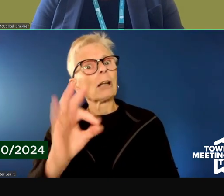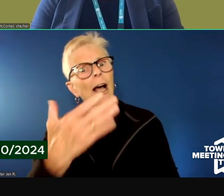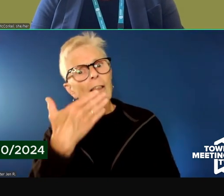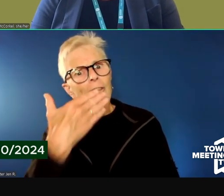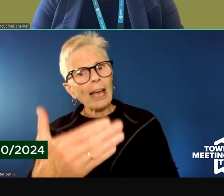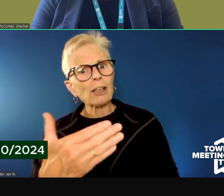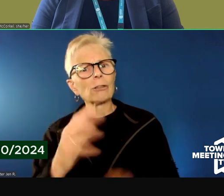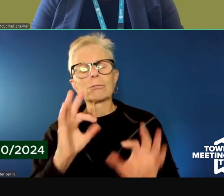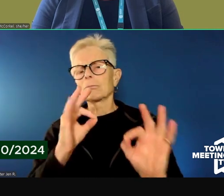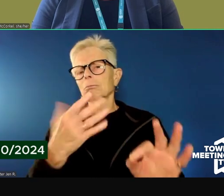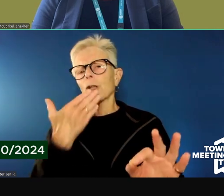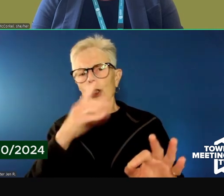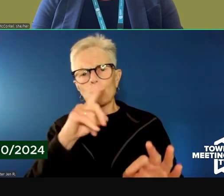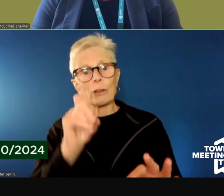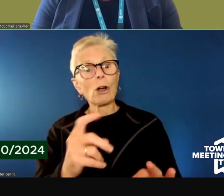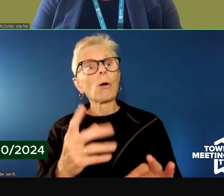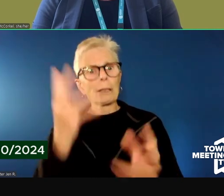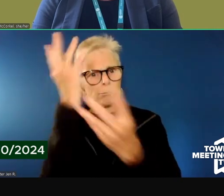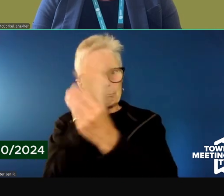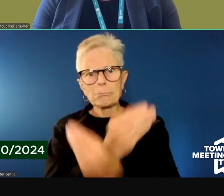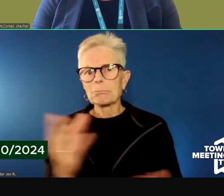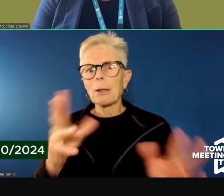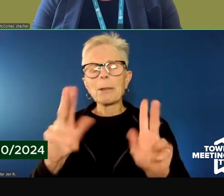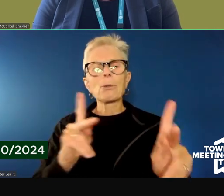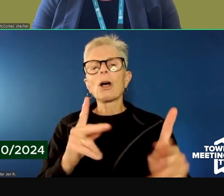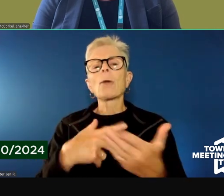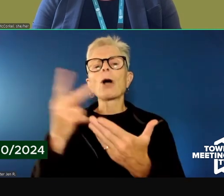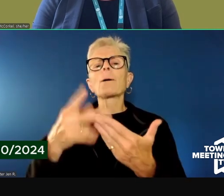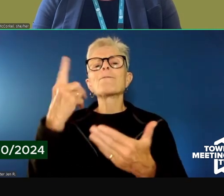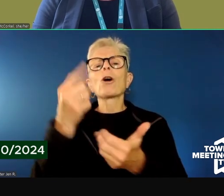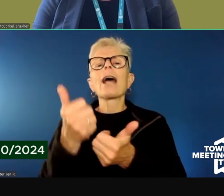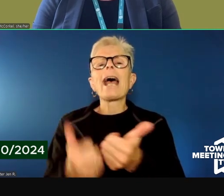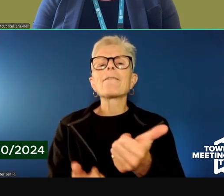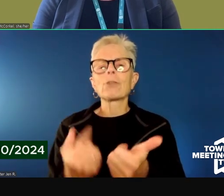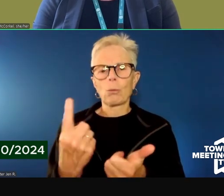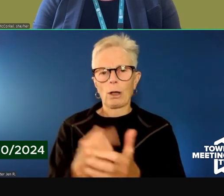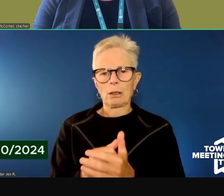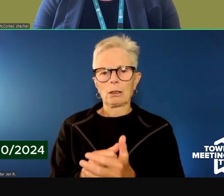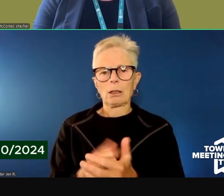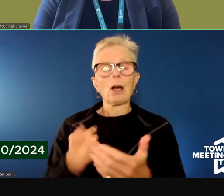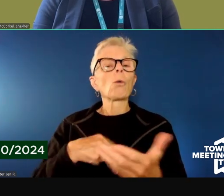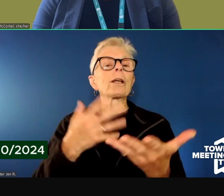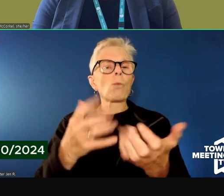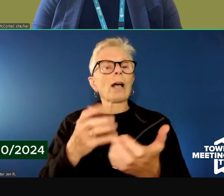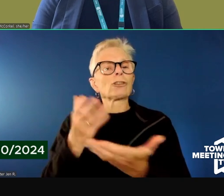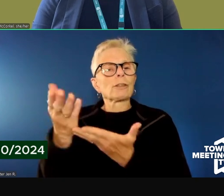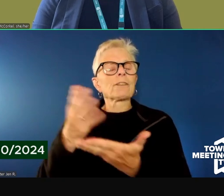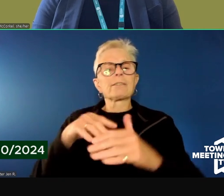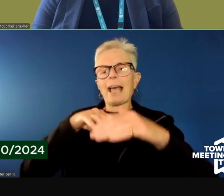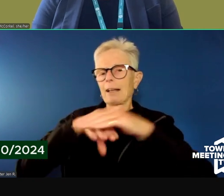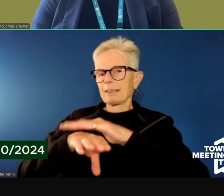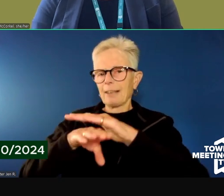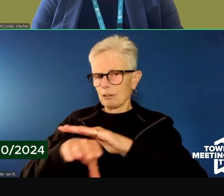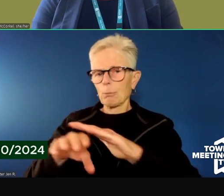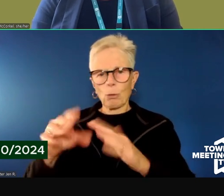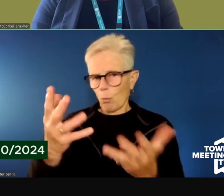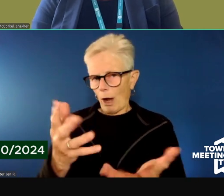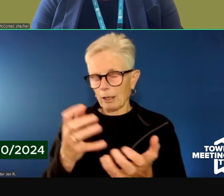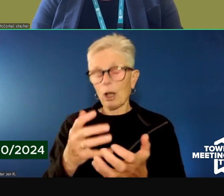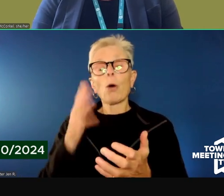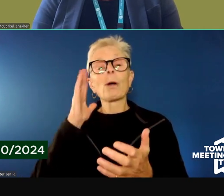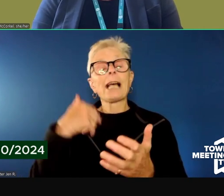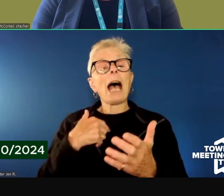the question because we want people to know that this program is for everyone and we want to make it as accessible as possible. We will have print